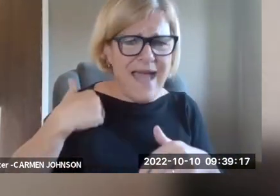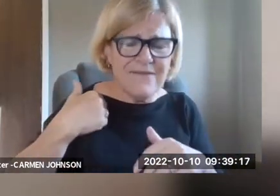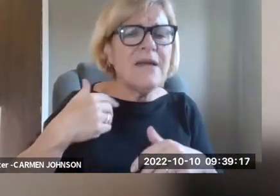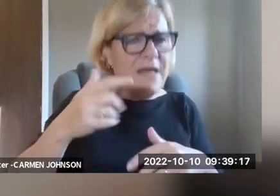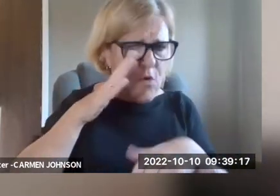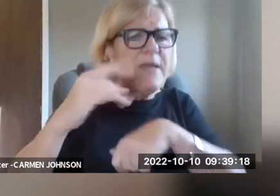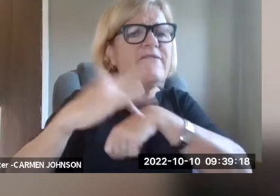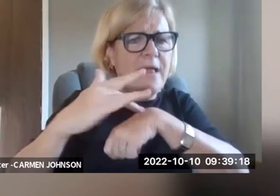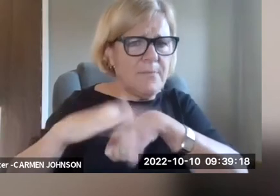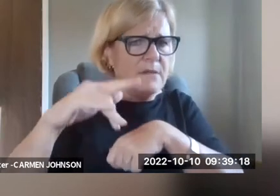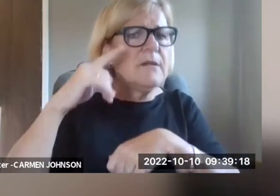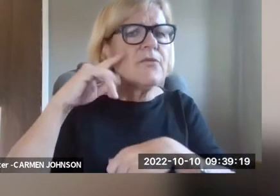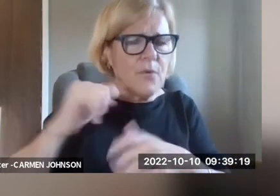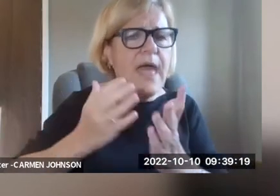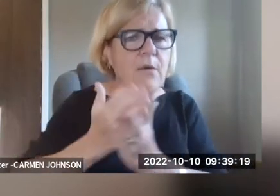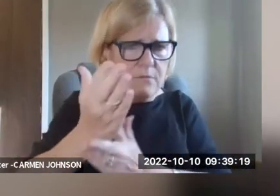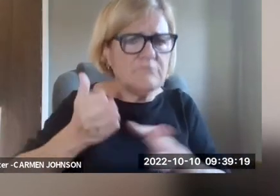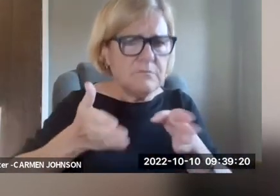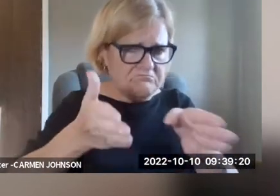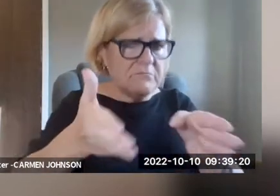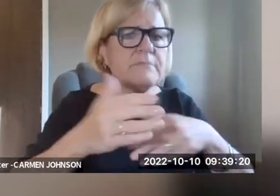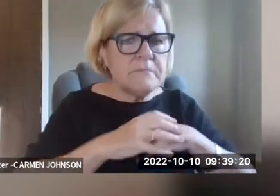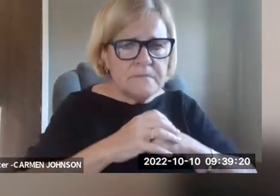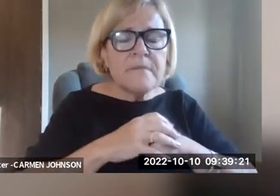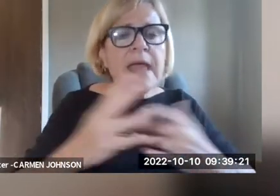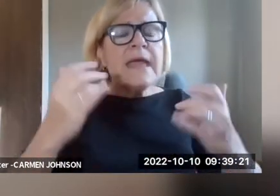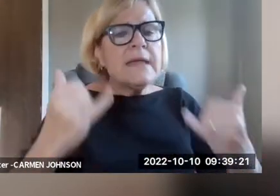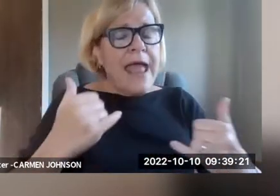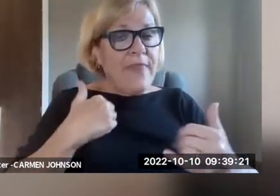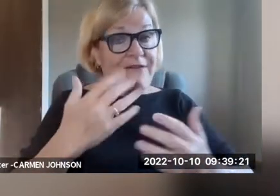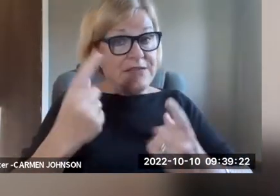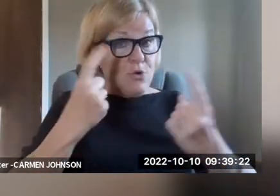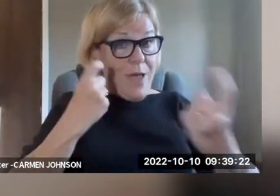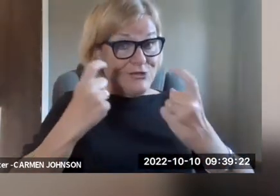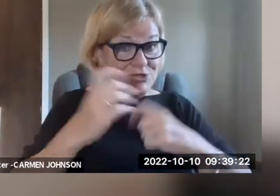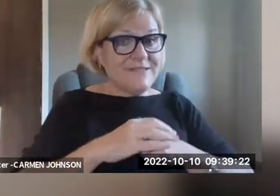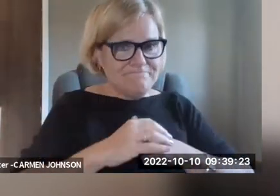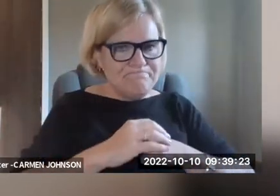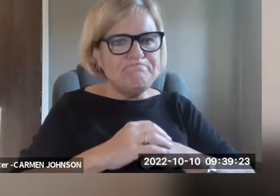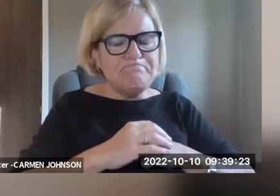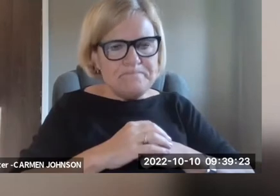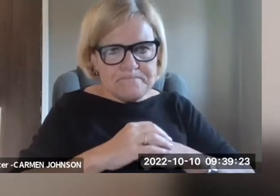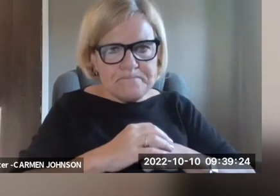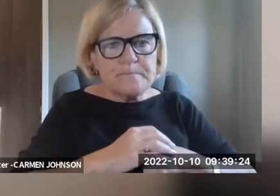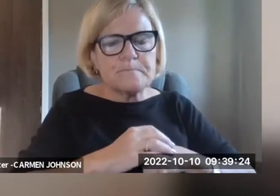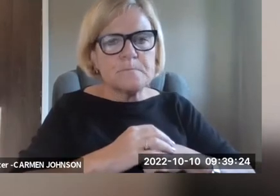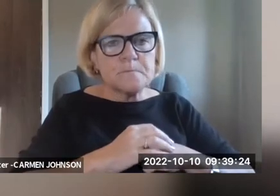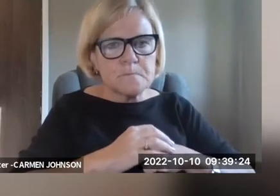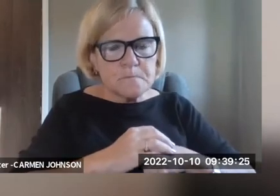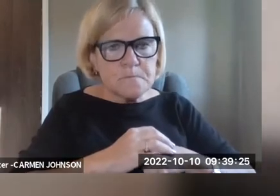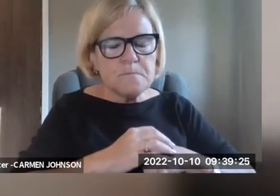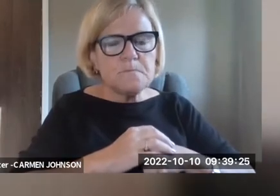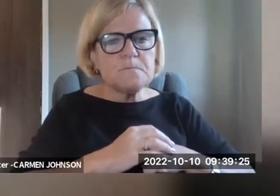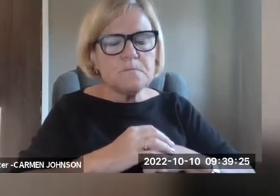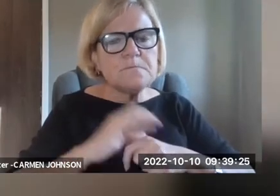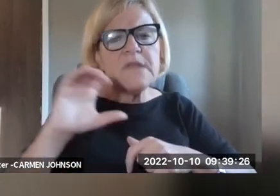for places that whose law libraries have a Lexis contract, which isn't a lot of them, it turns out it'll be freely available by, by that method. Okay.